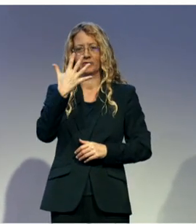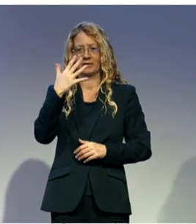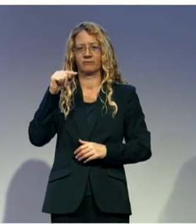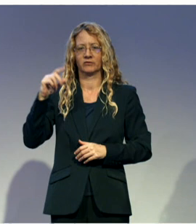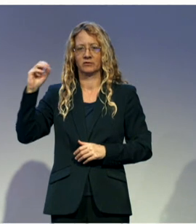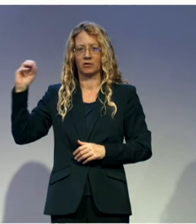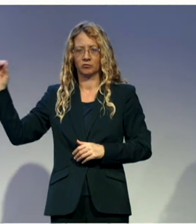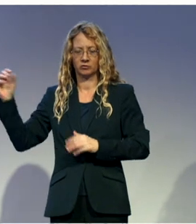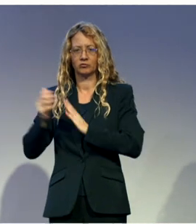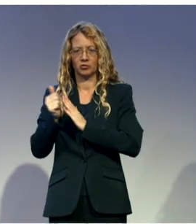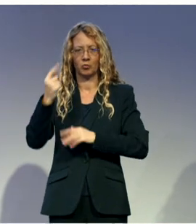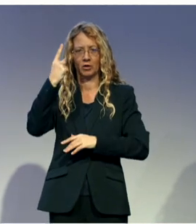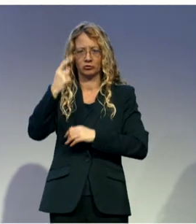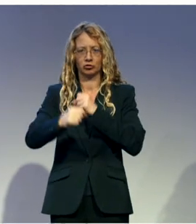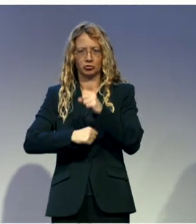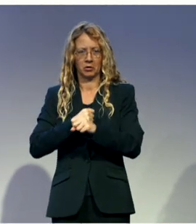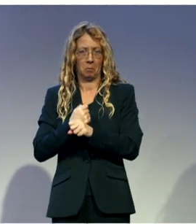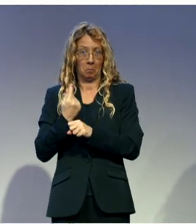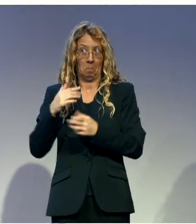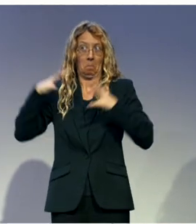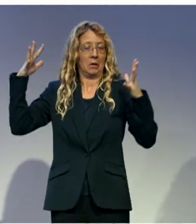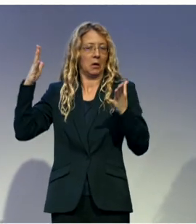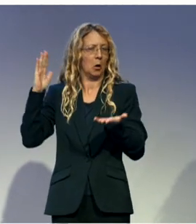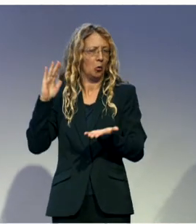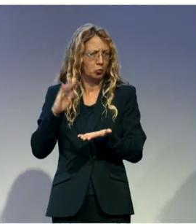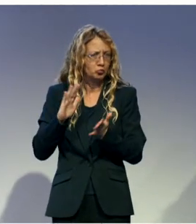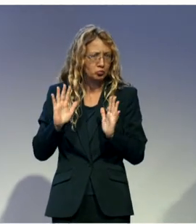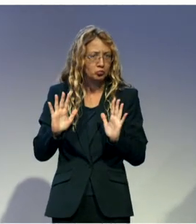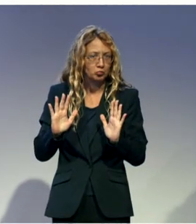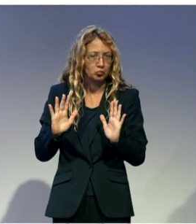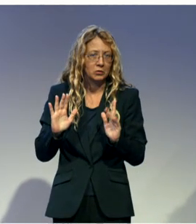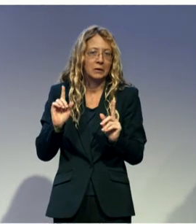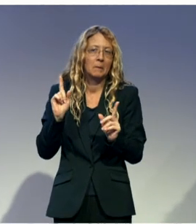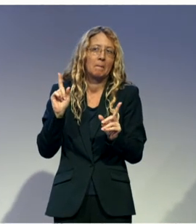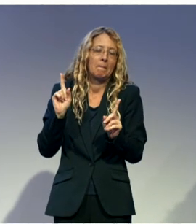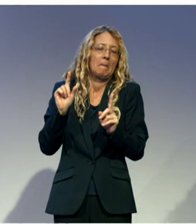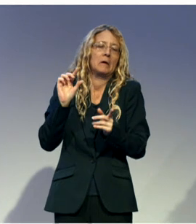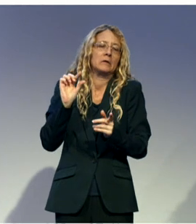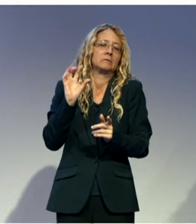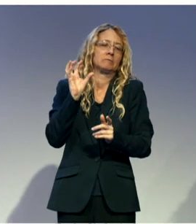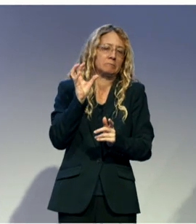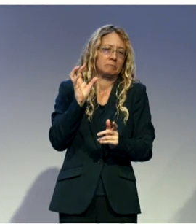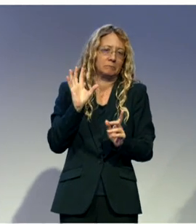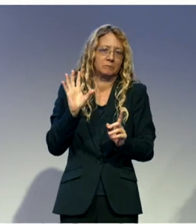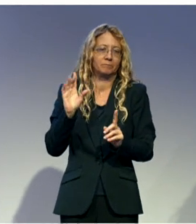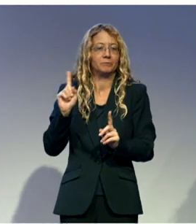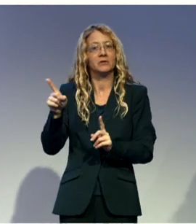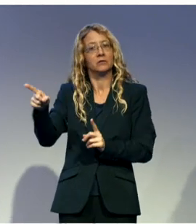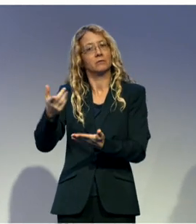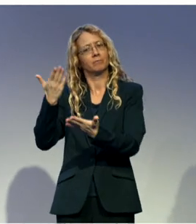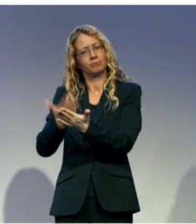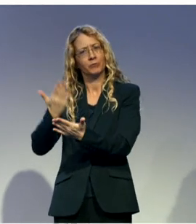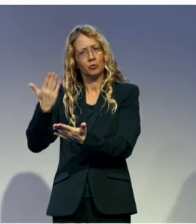symbolic amount, but we ensure a lot of achievement. What we ensure through the Constitution